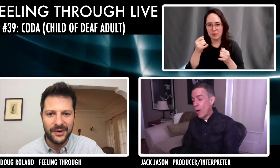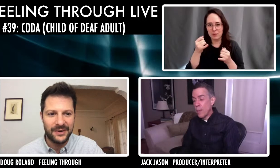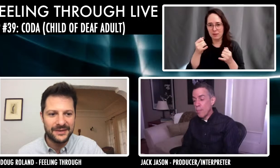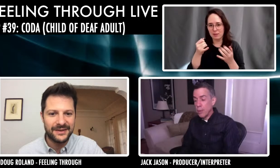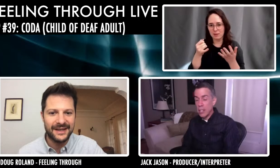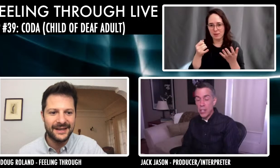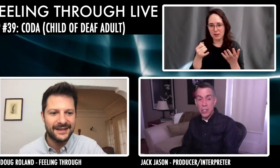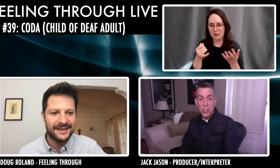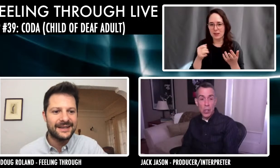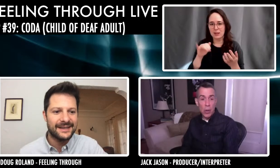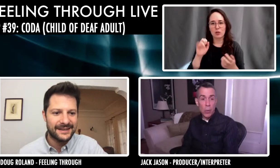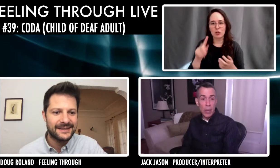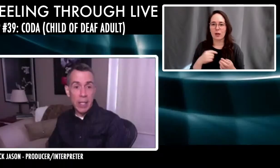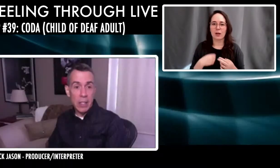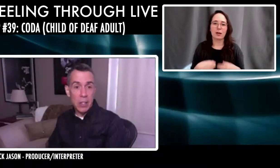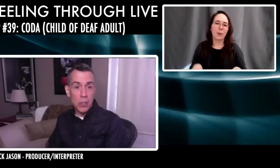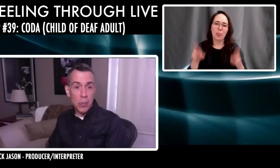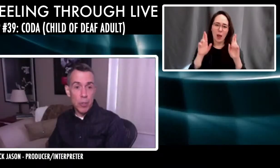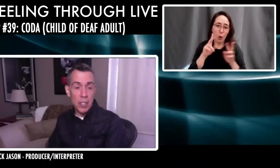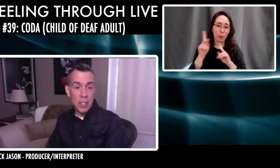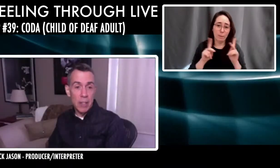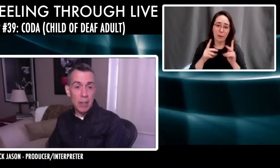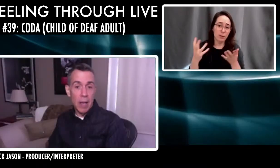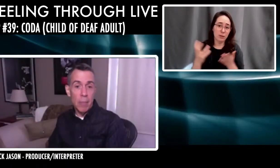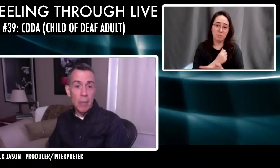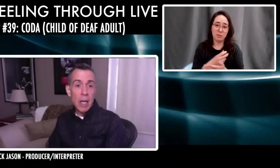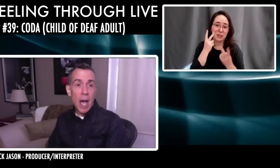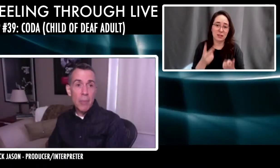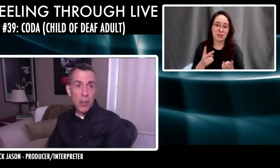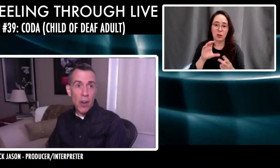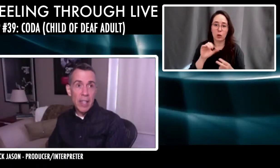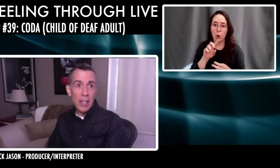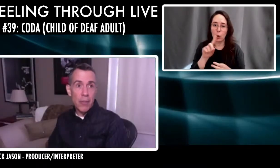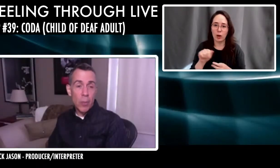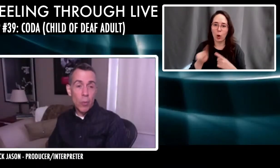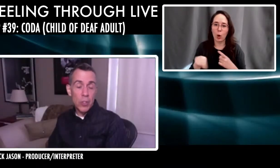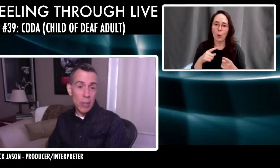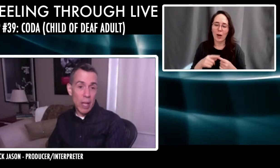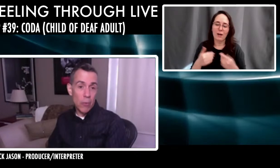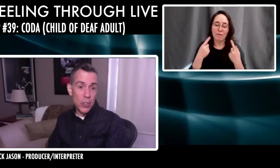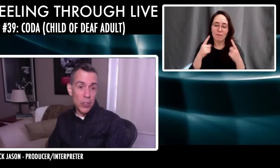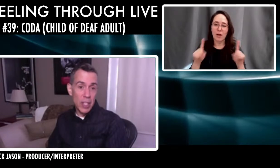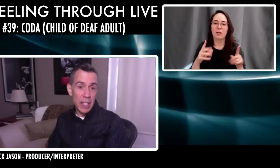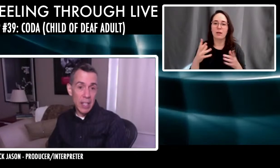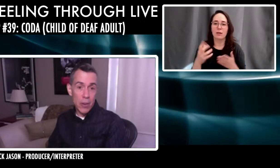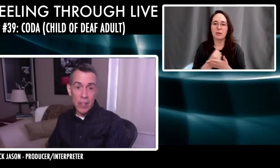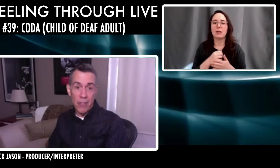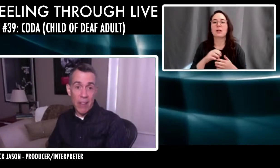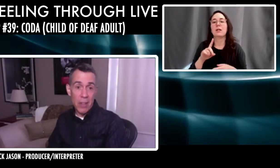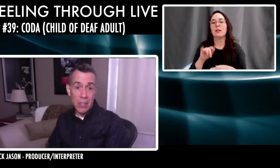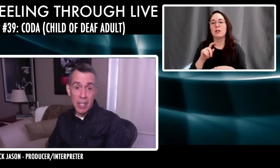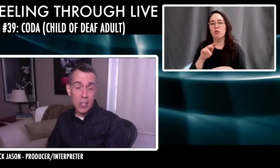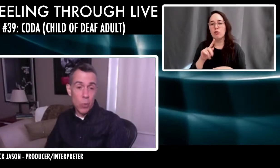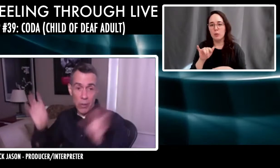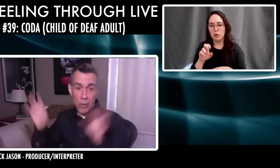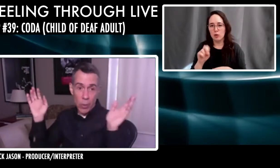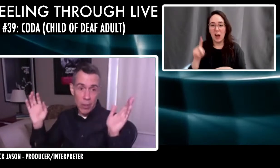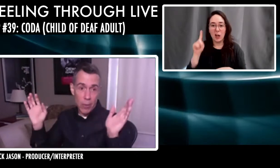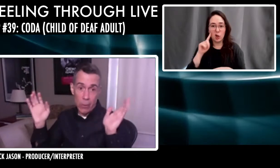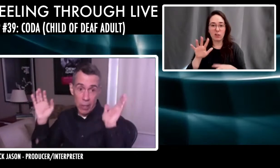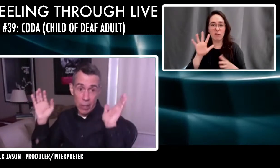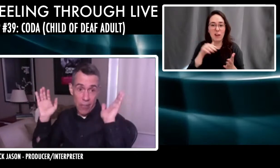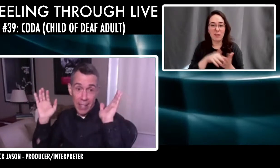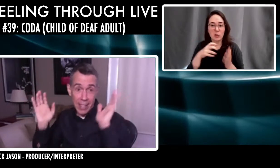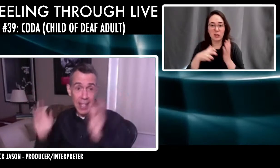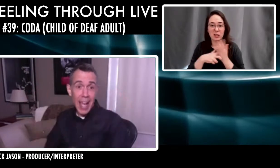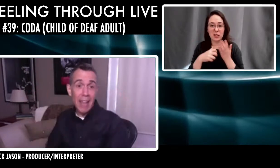before? that get a to see Dakota when it gets a distribution deal. Um, I'm sorry that the film was sold out for Sundance. I heard that 5,000 tickets went out the window,